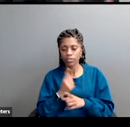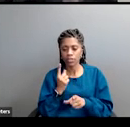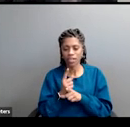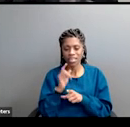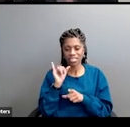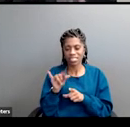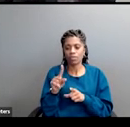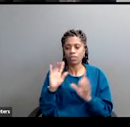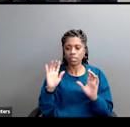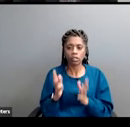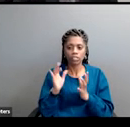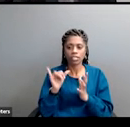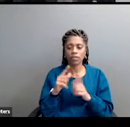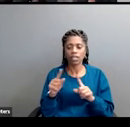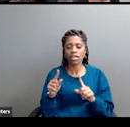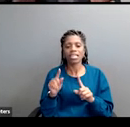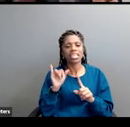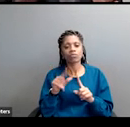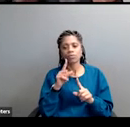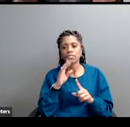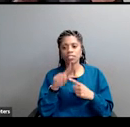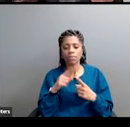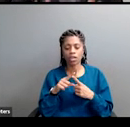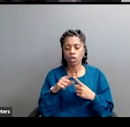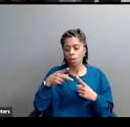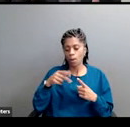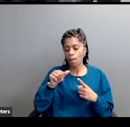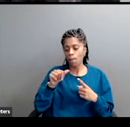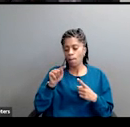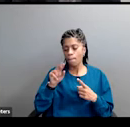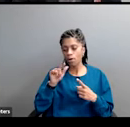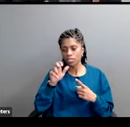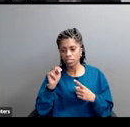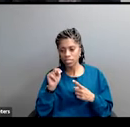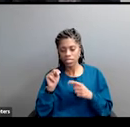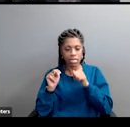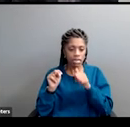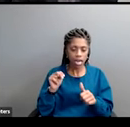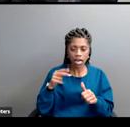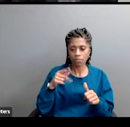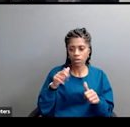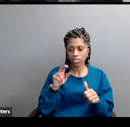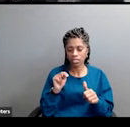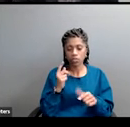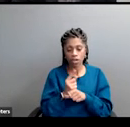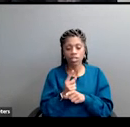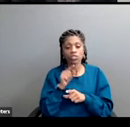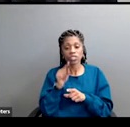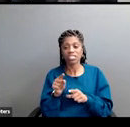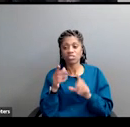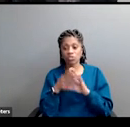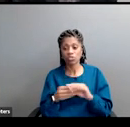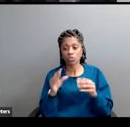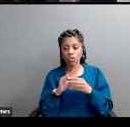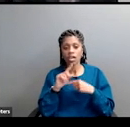the partisan, not partisan. This is a story of a remarkable transformation in our